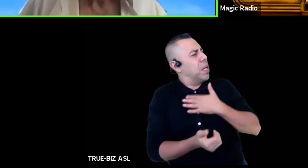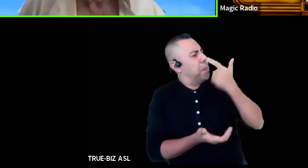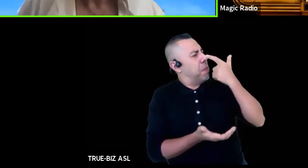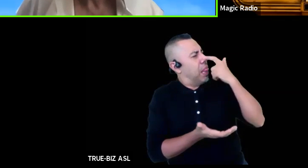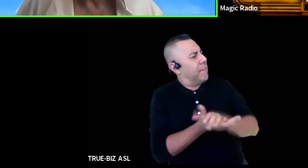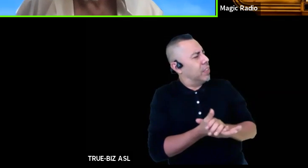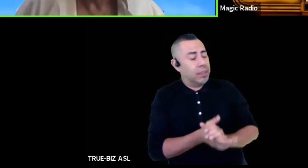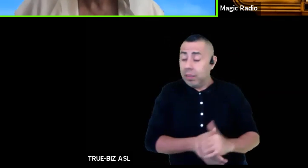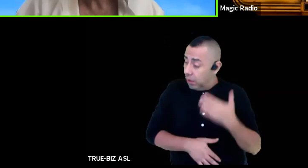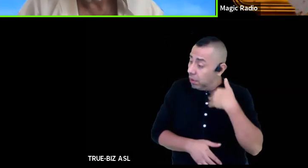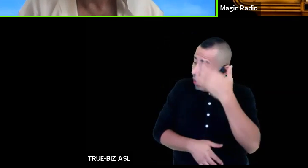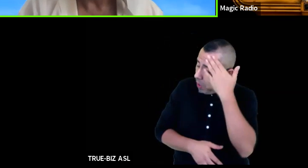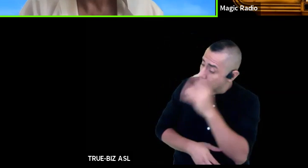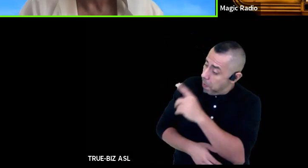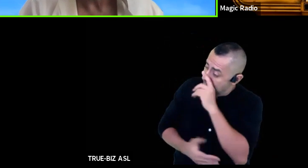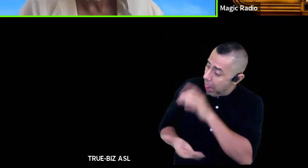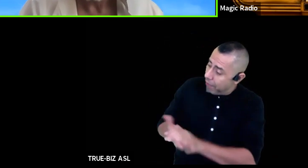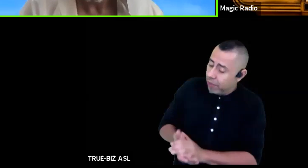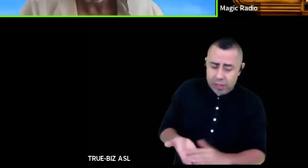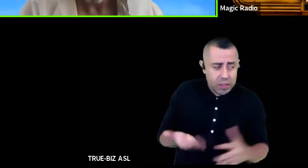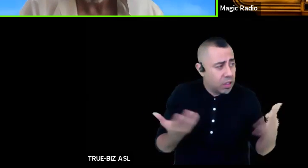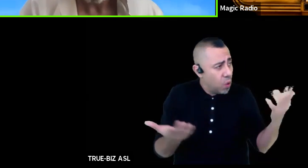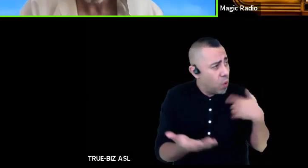then? at the moment communism